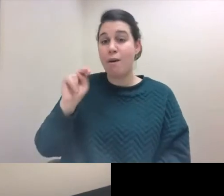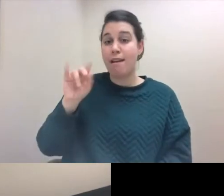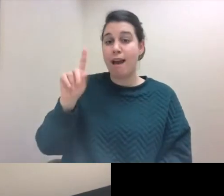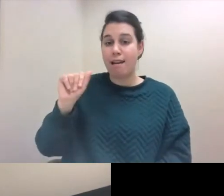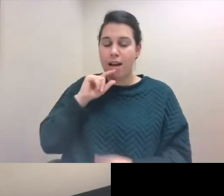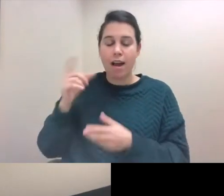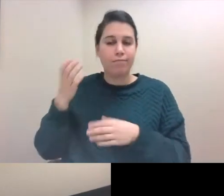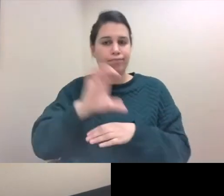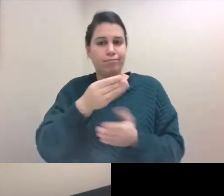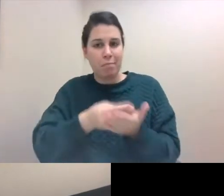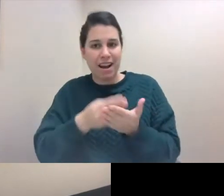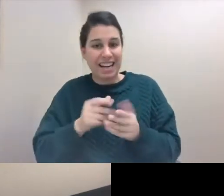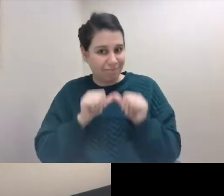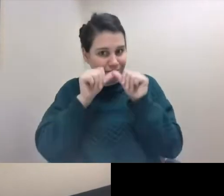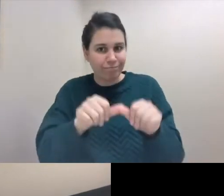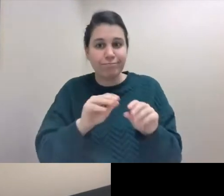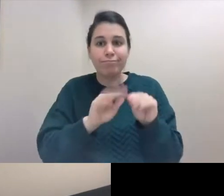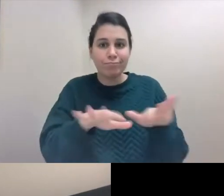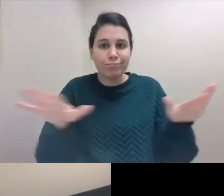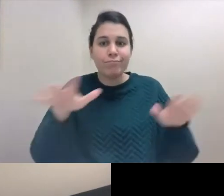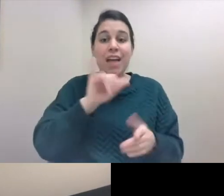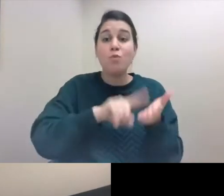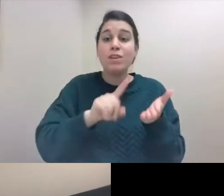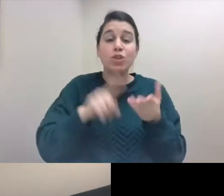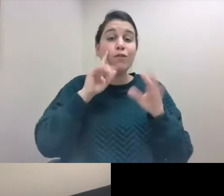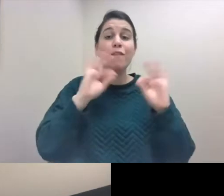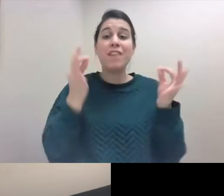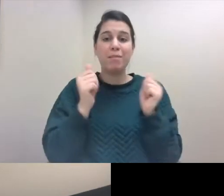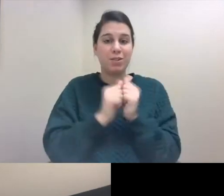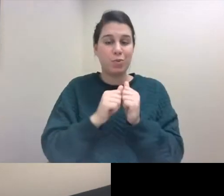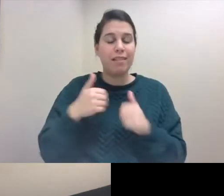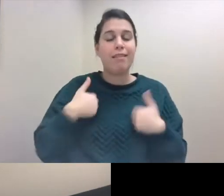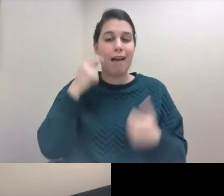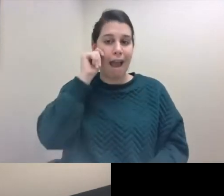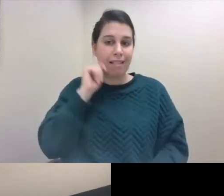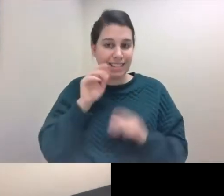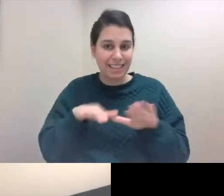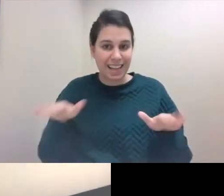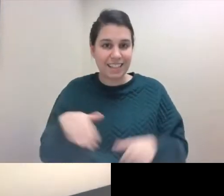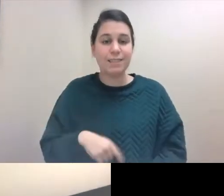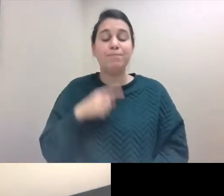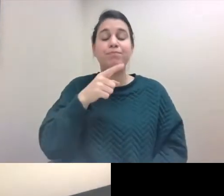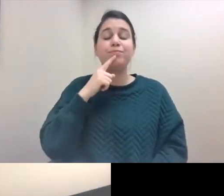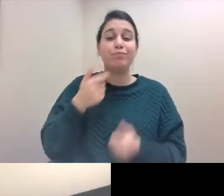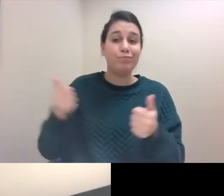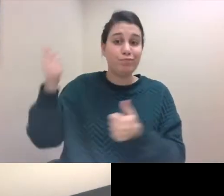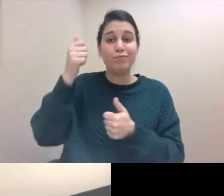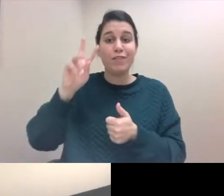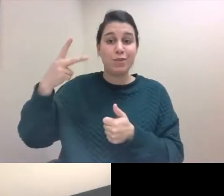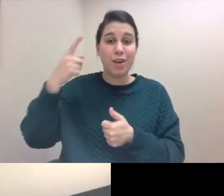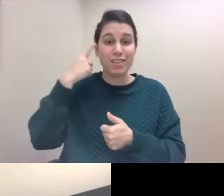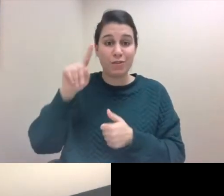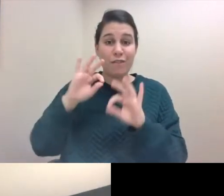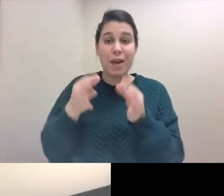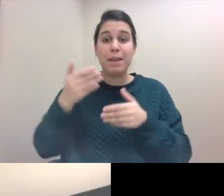of research to Latino families with adolescent children. He served as vice president of the Family Process Institute and is an editorial